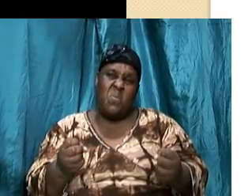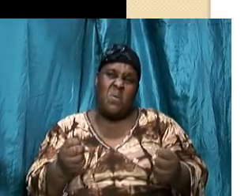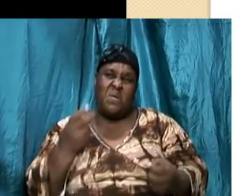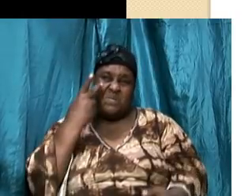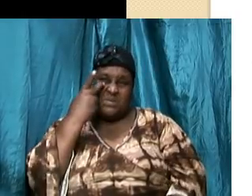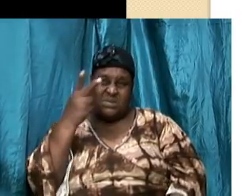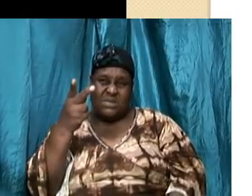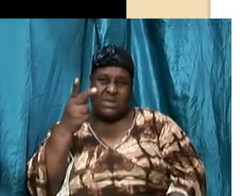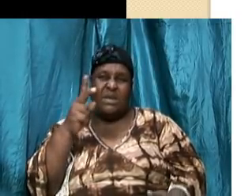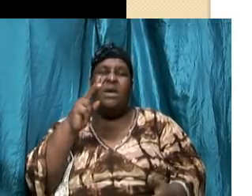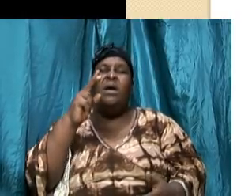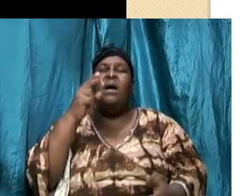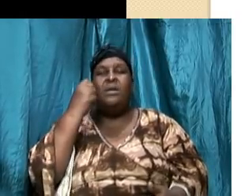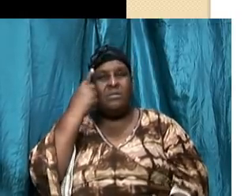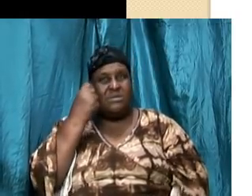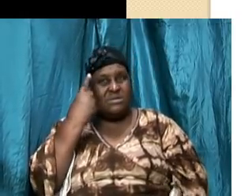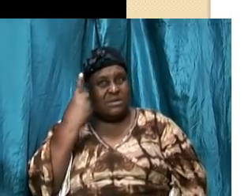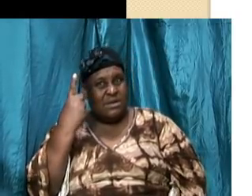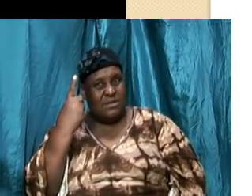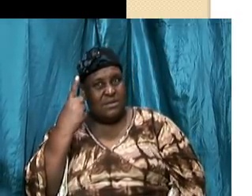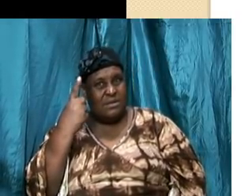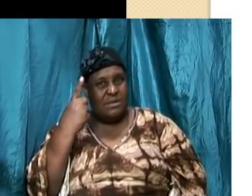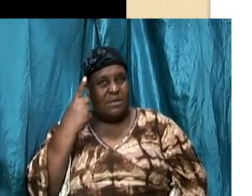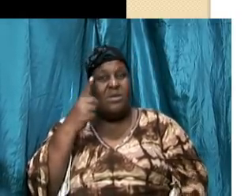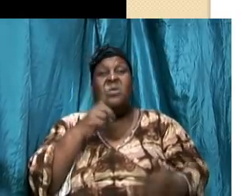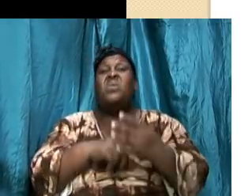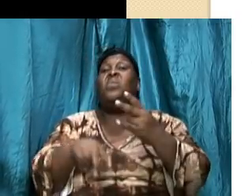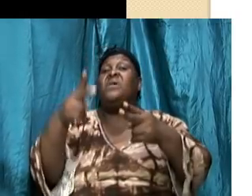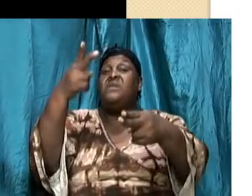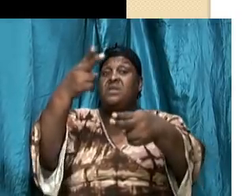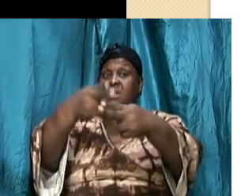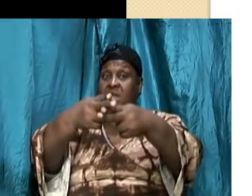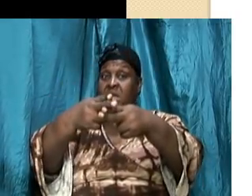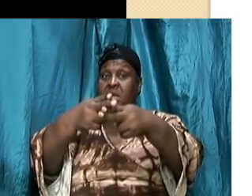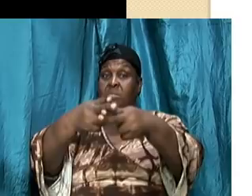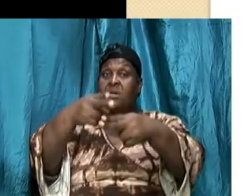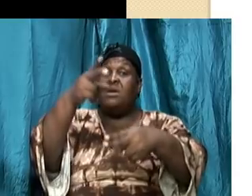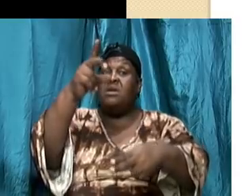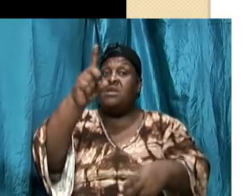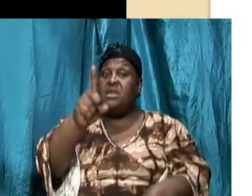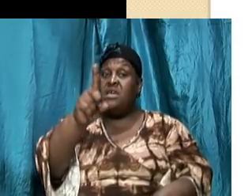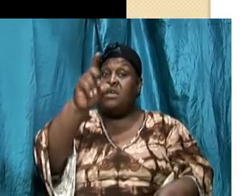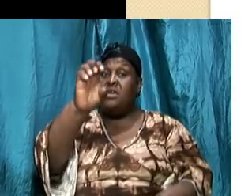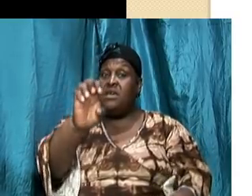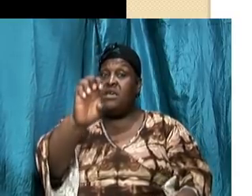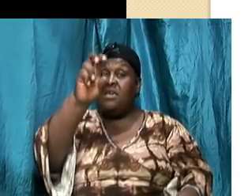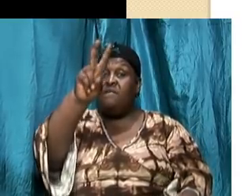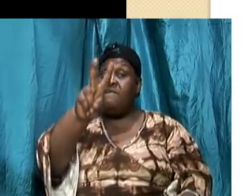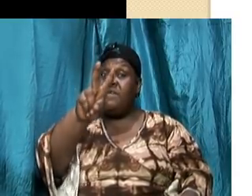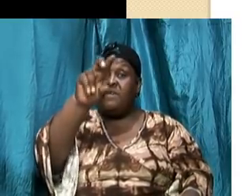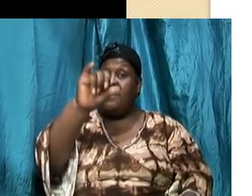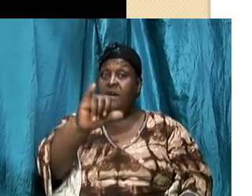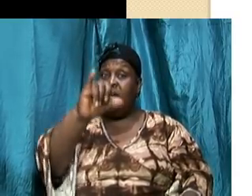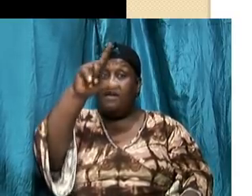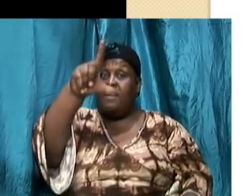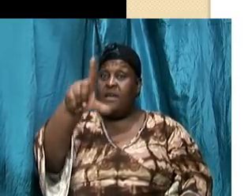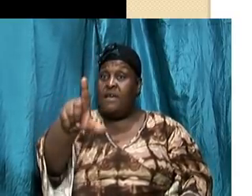and understand what the name devil the adversary